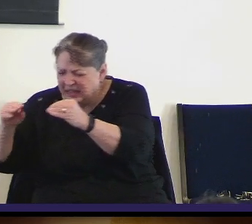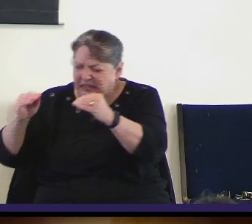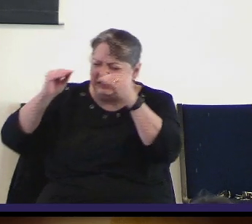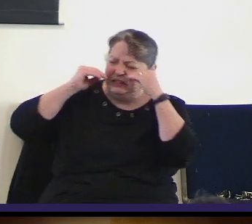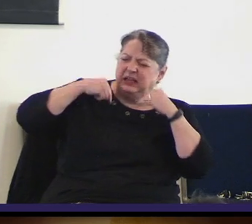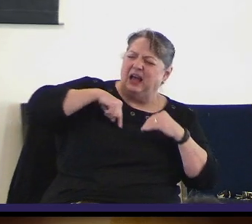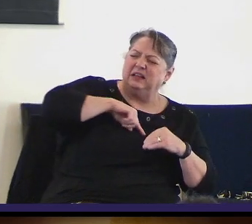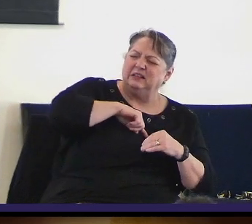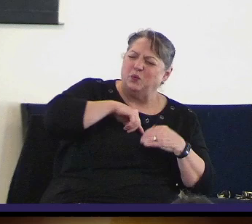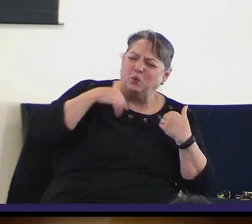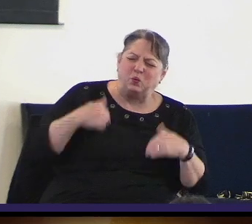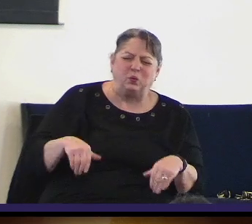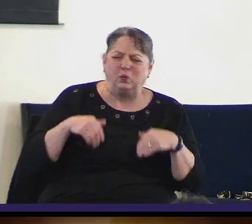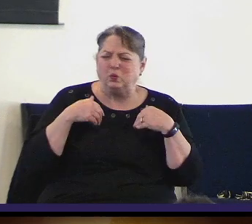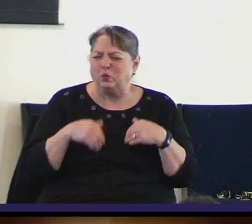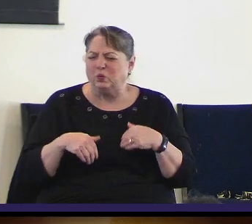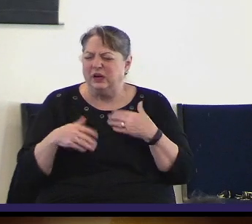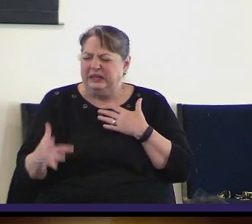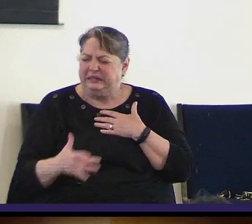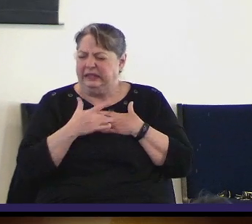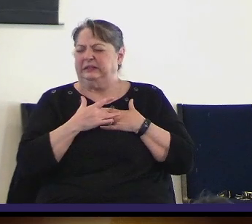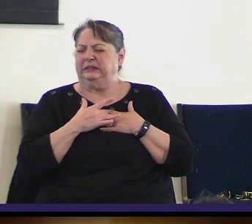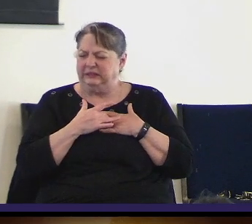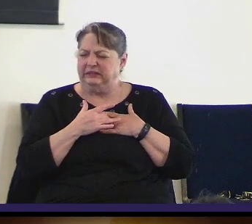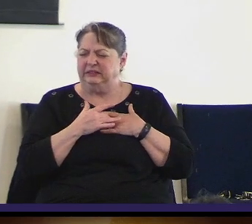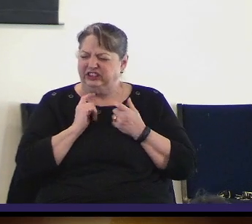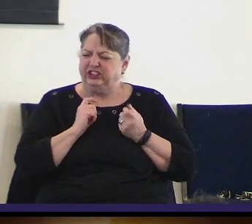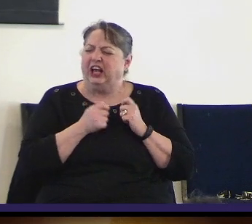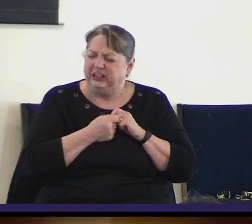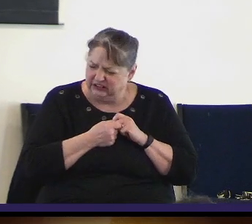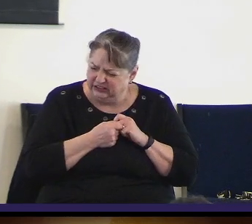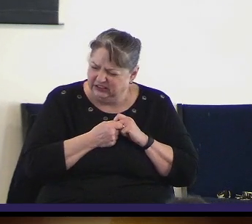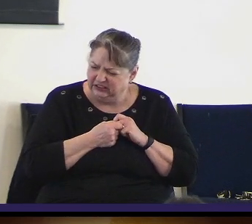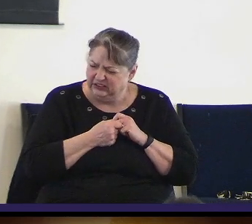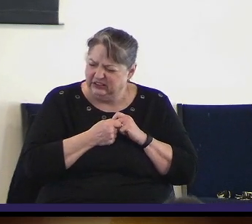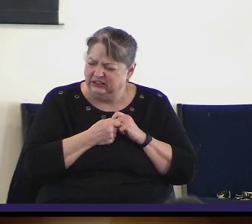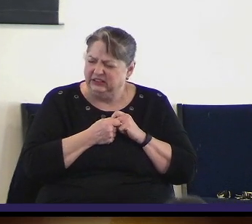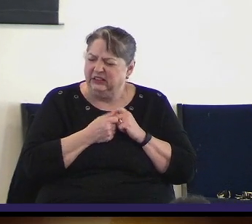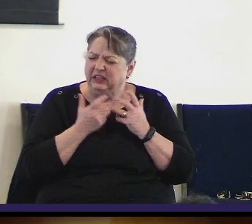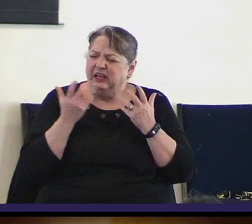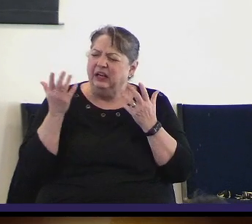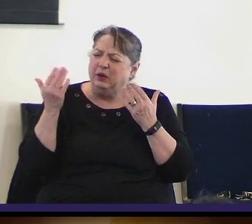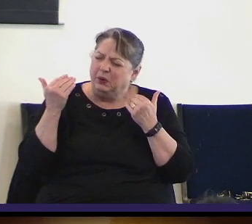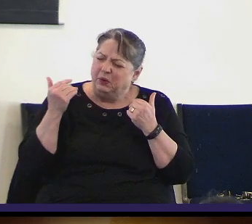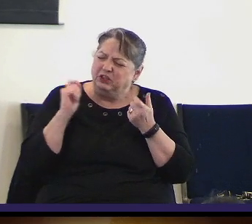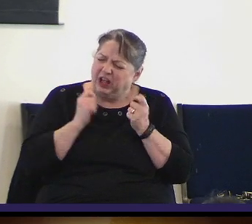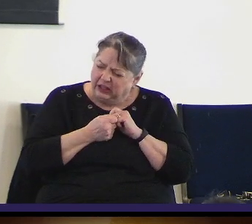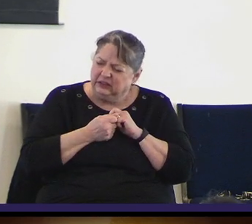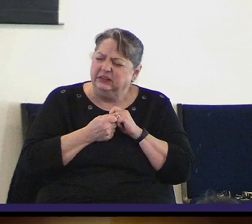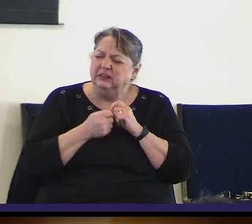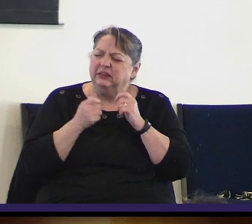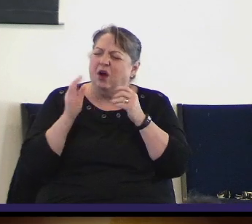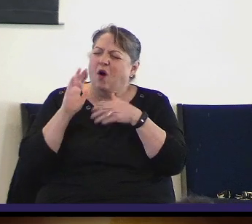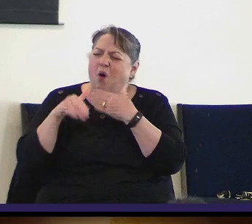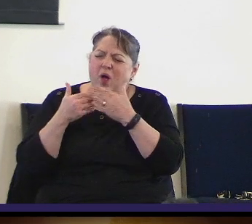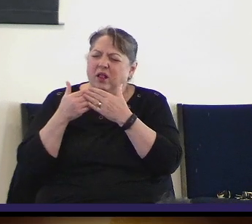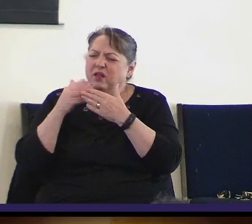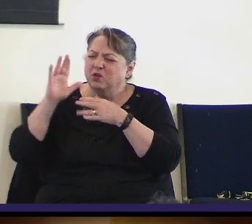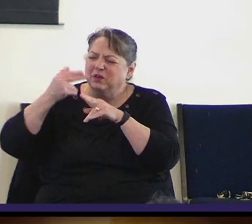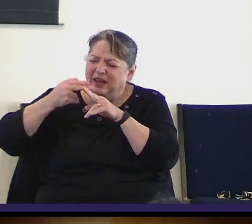would touch our hearts, that they would change our lives, that they would transform us. I pray all of this in your name. Amen.